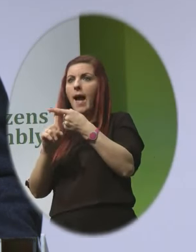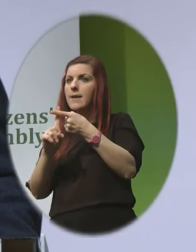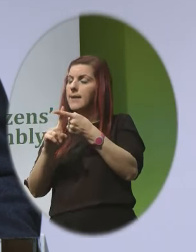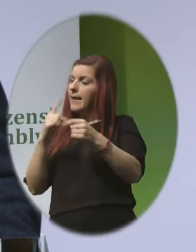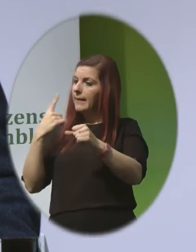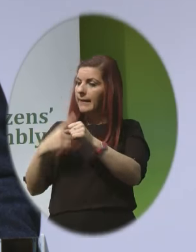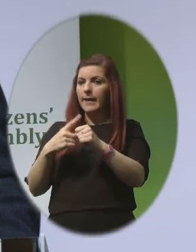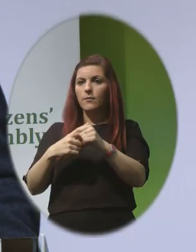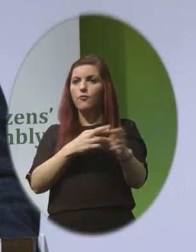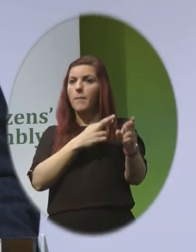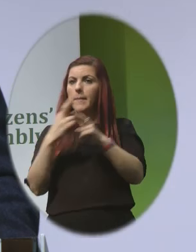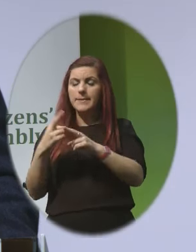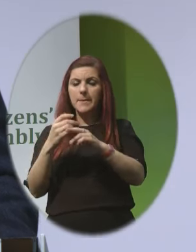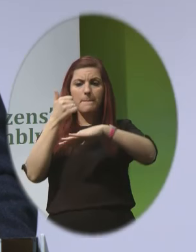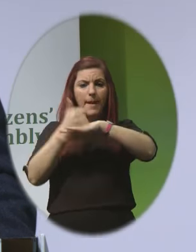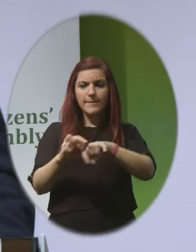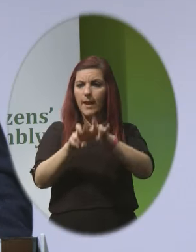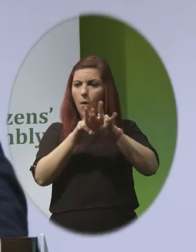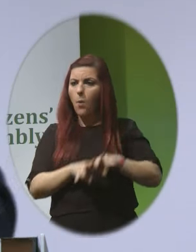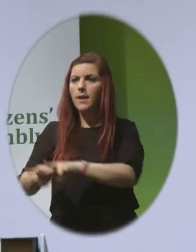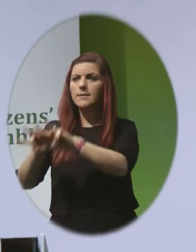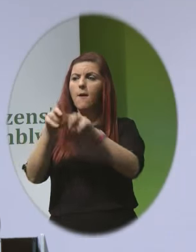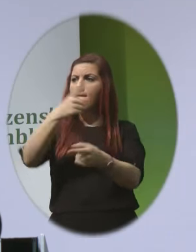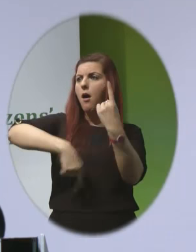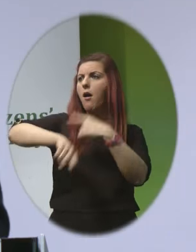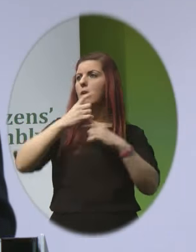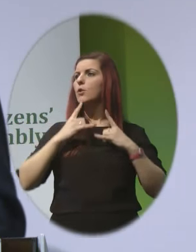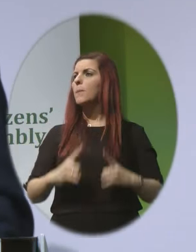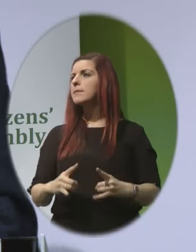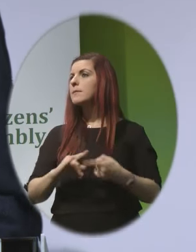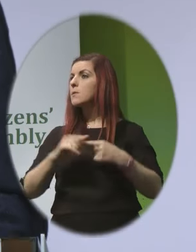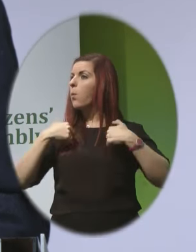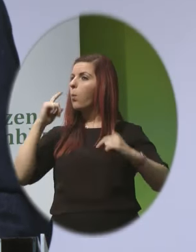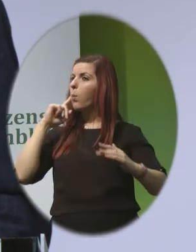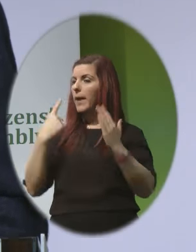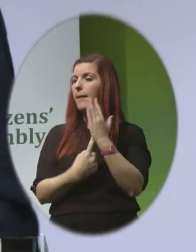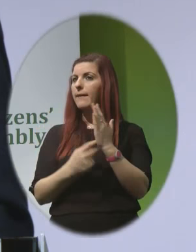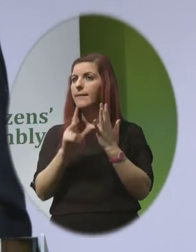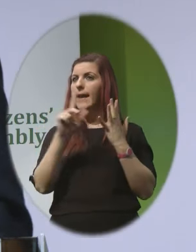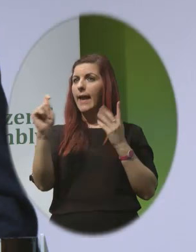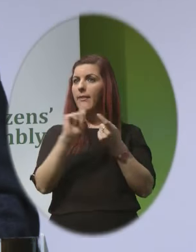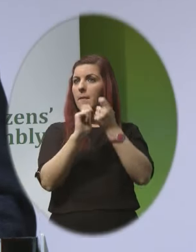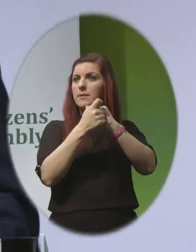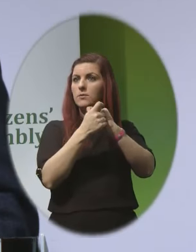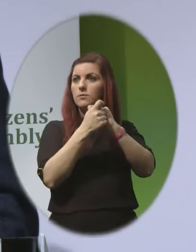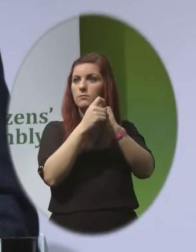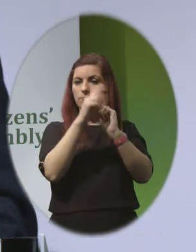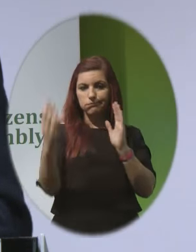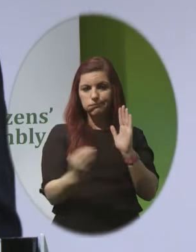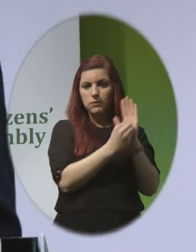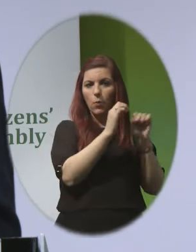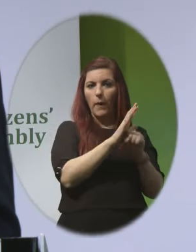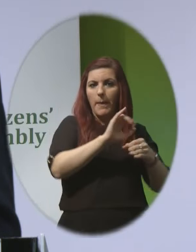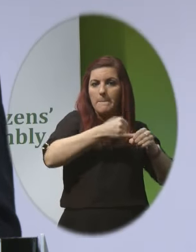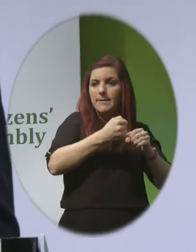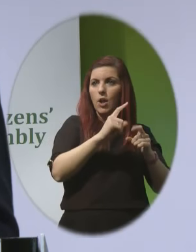of each and every human being We believe that the Eighth Amendment underpins a medical culture Which ensures that